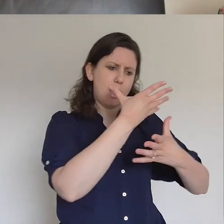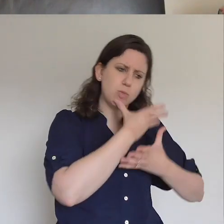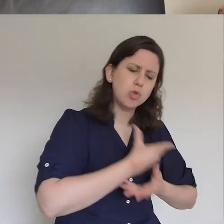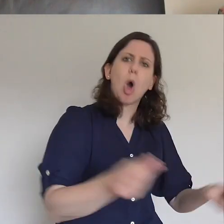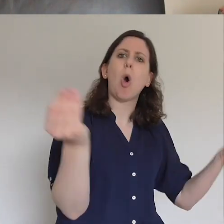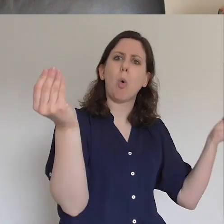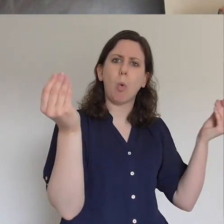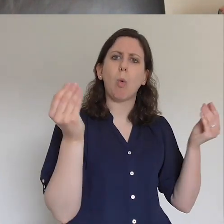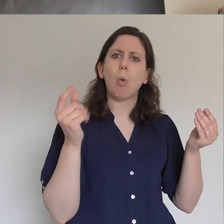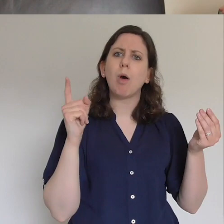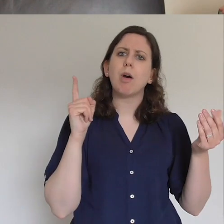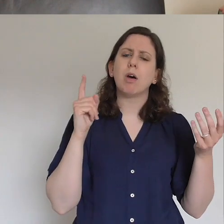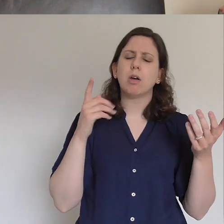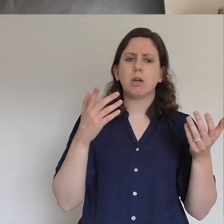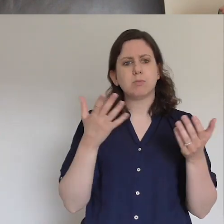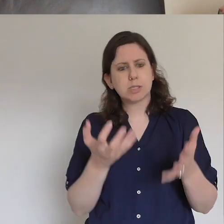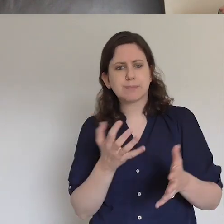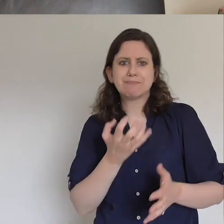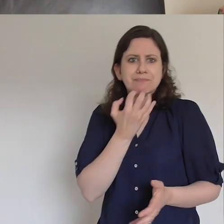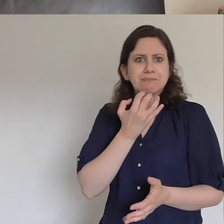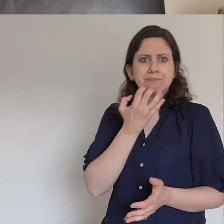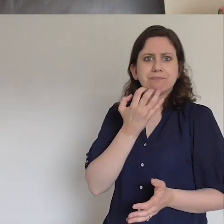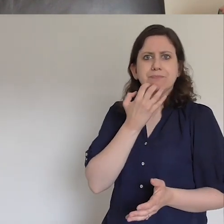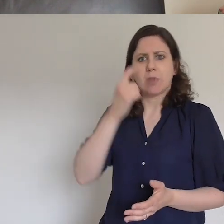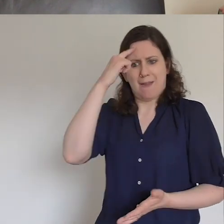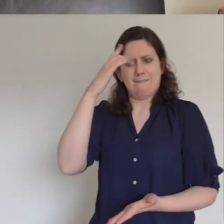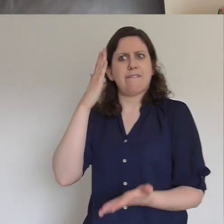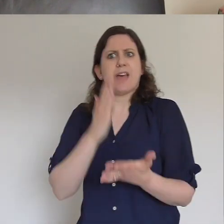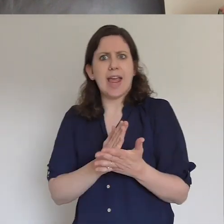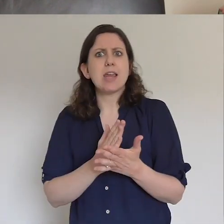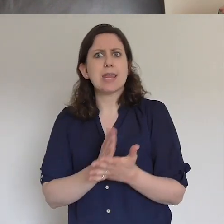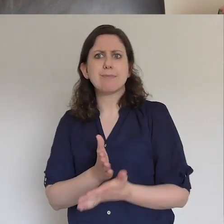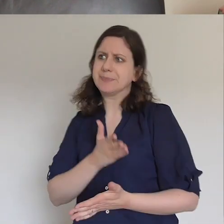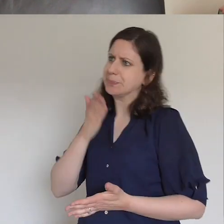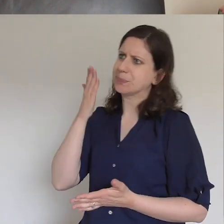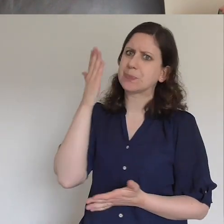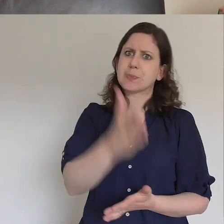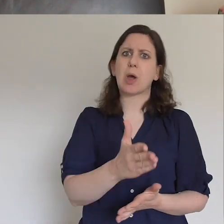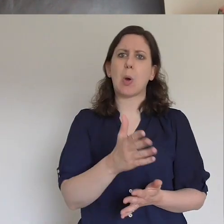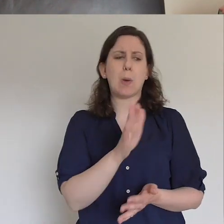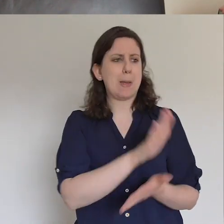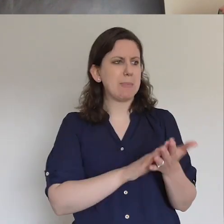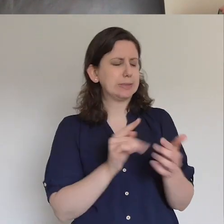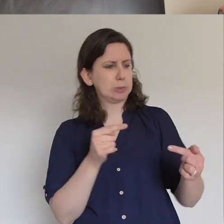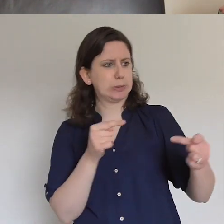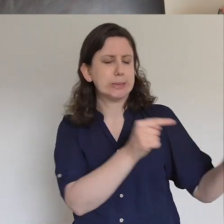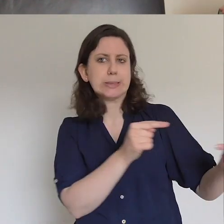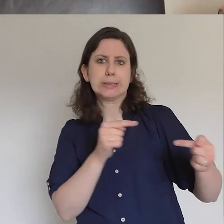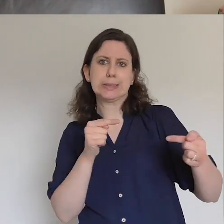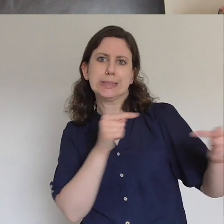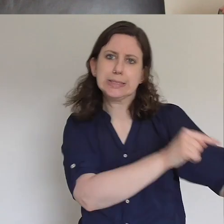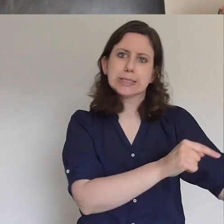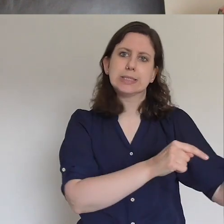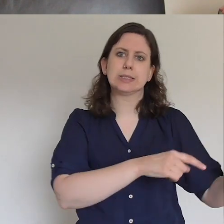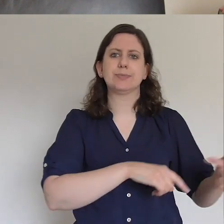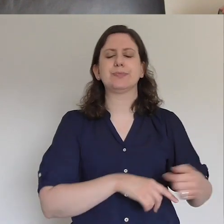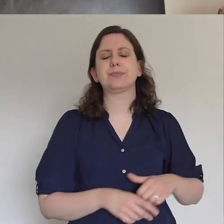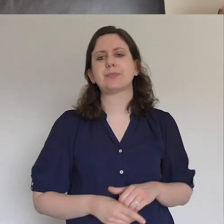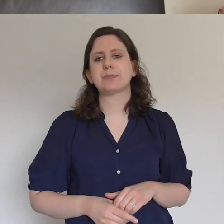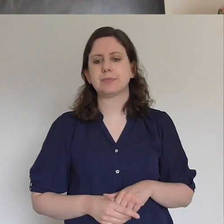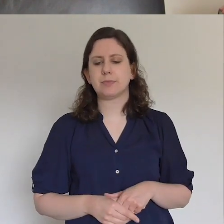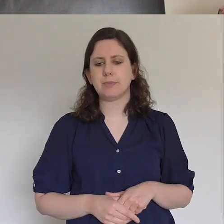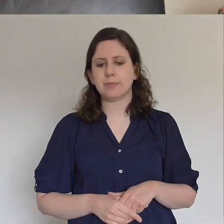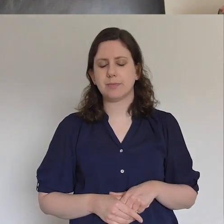faith and almost like just by stepping out in faith we push back what the enemy is trying to push us towards and you know